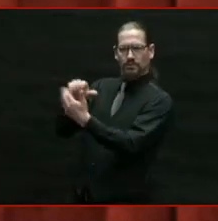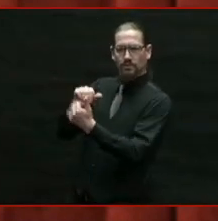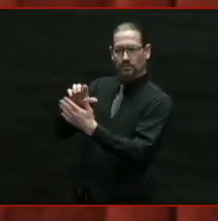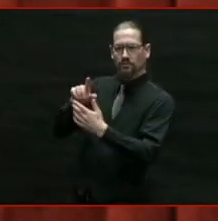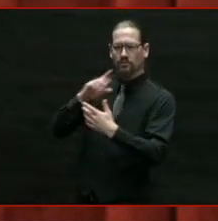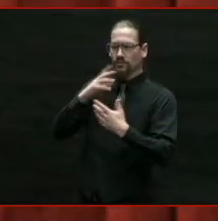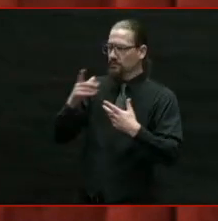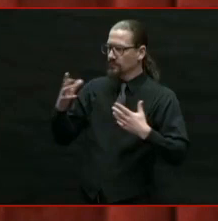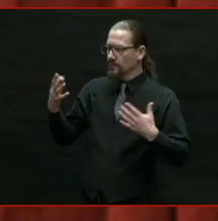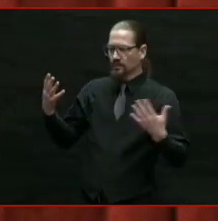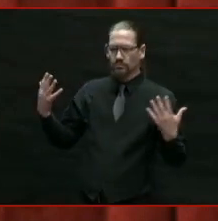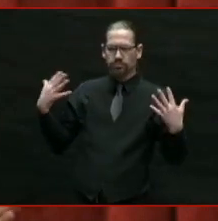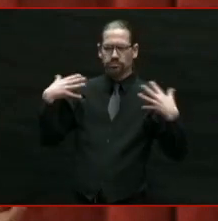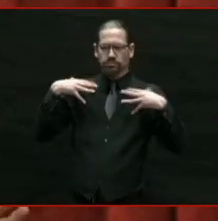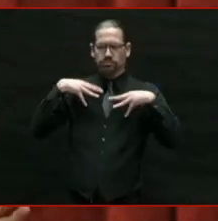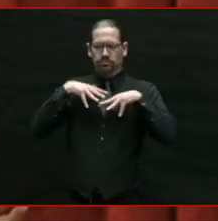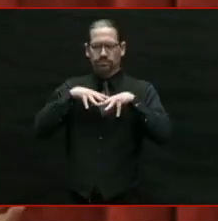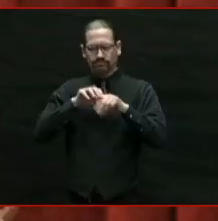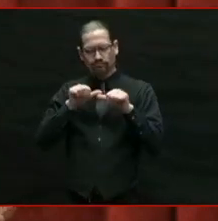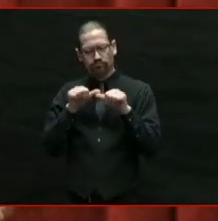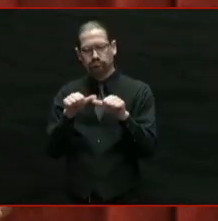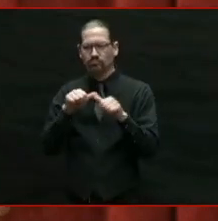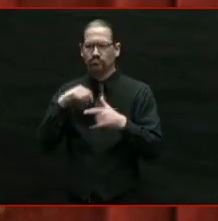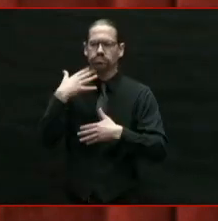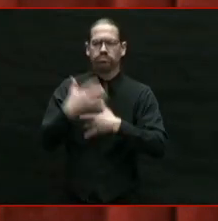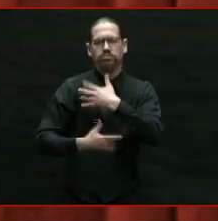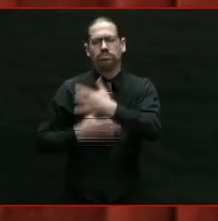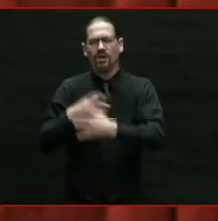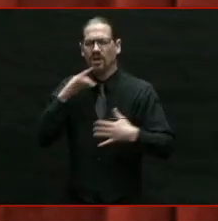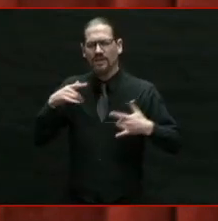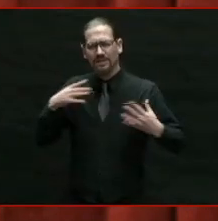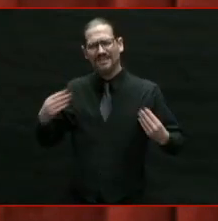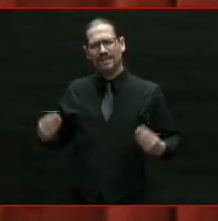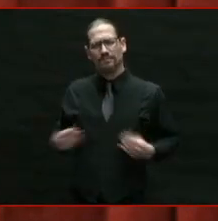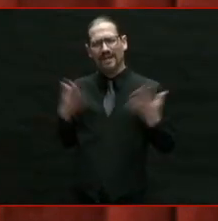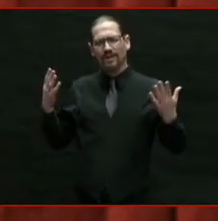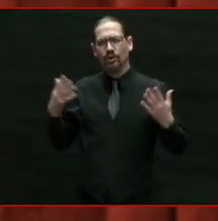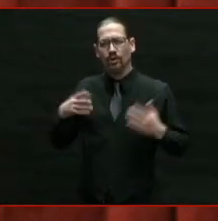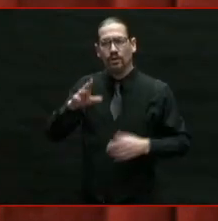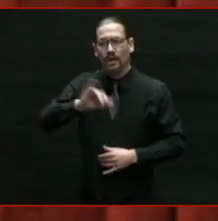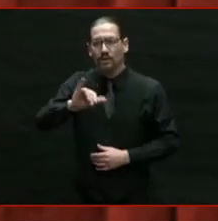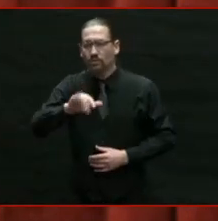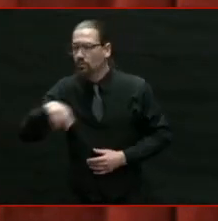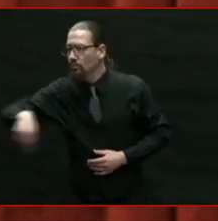workers and teachers came out of retirement to join us in the fight.